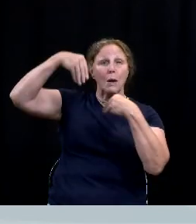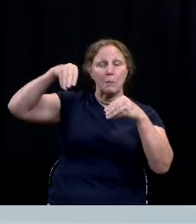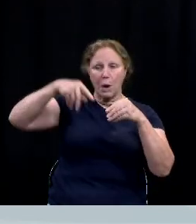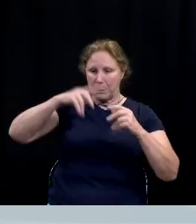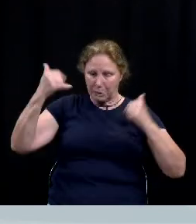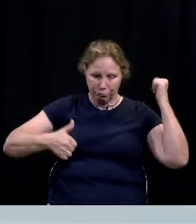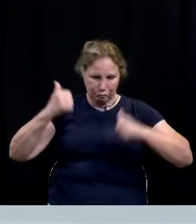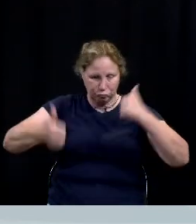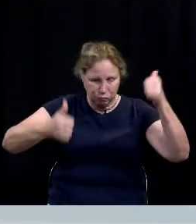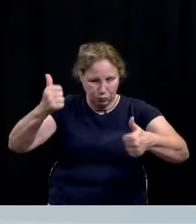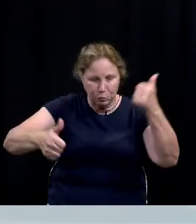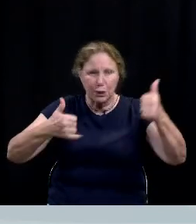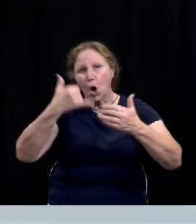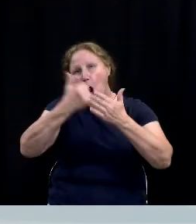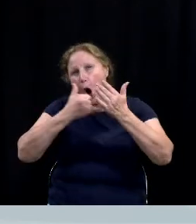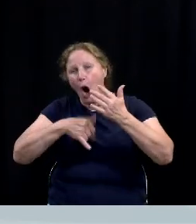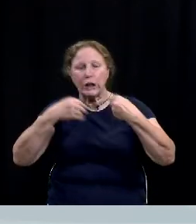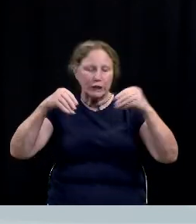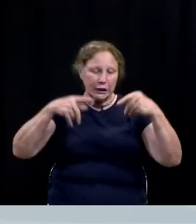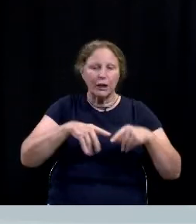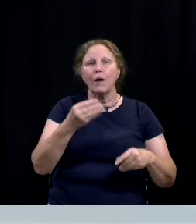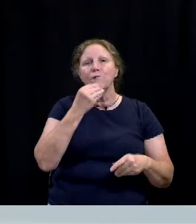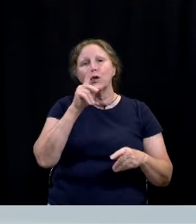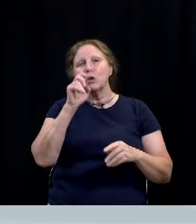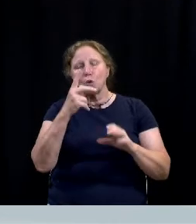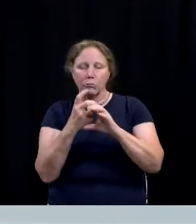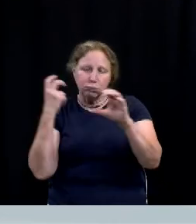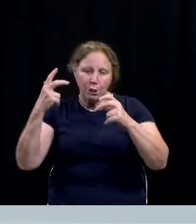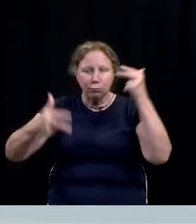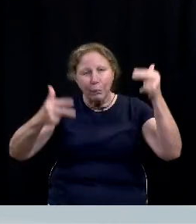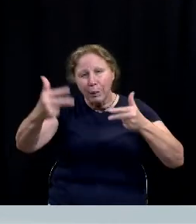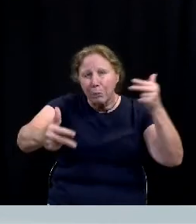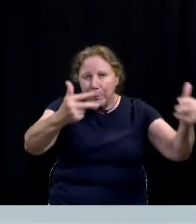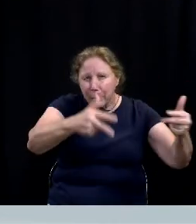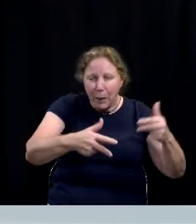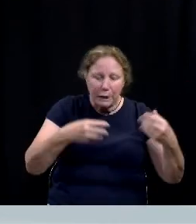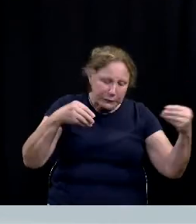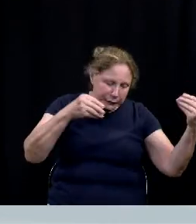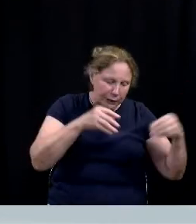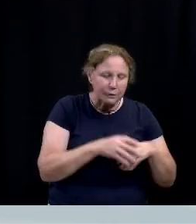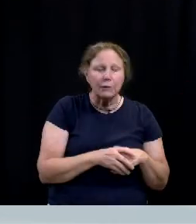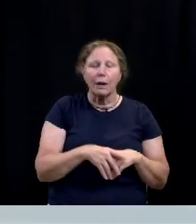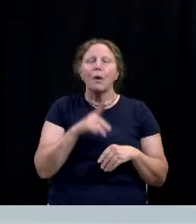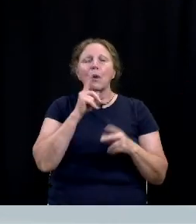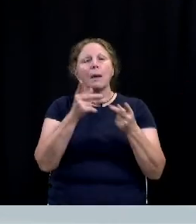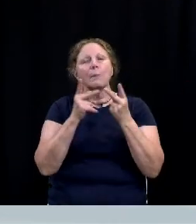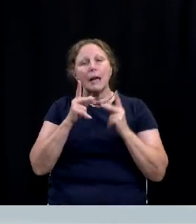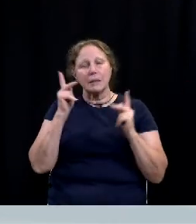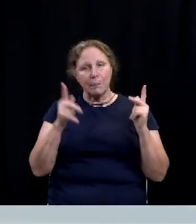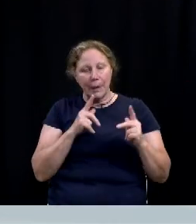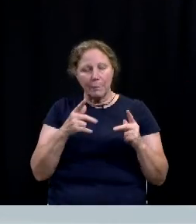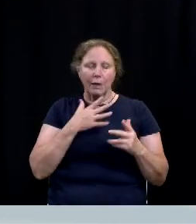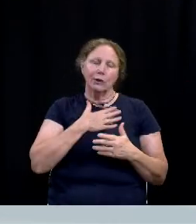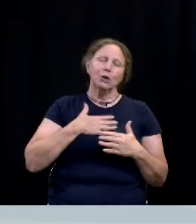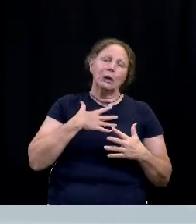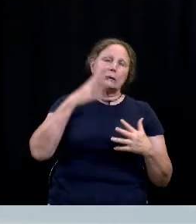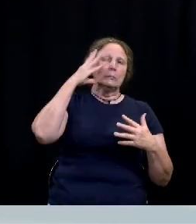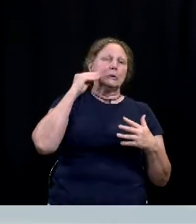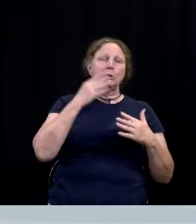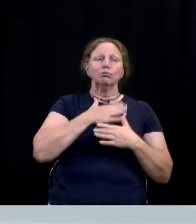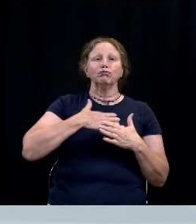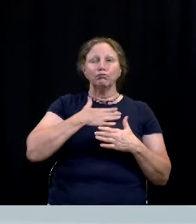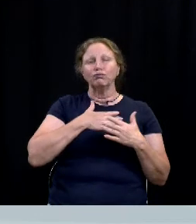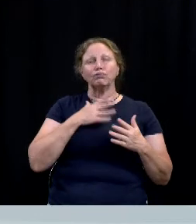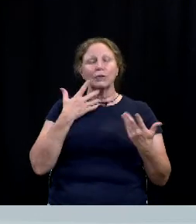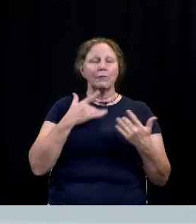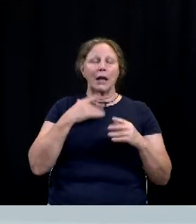come to downtown and then also food truck vendors in that as well and really a place where people capture those magical moments and of